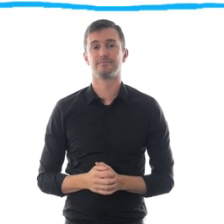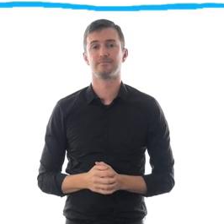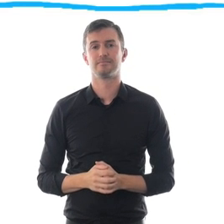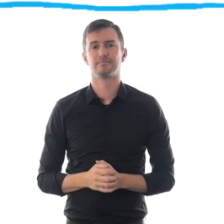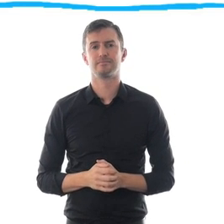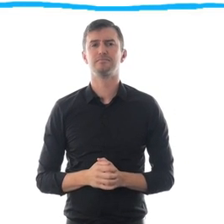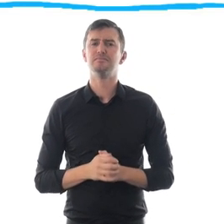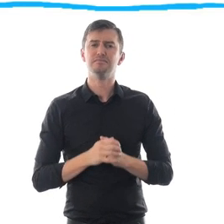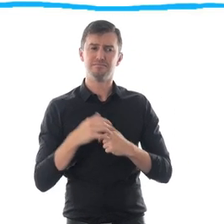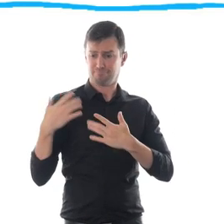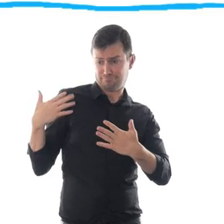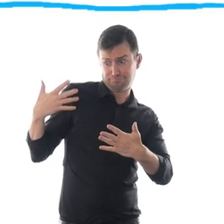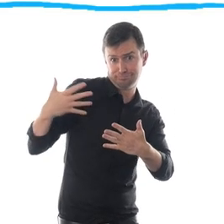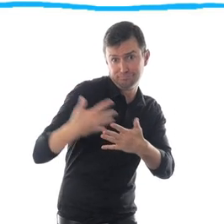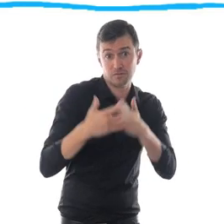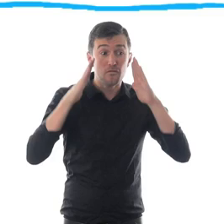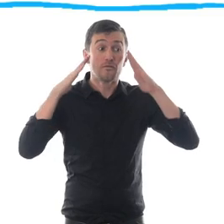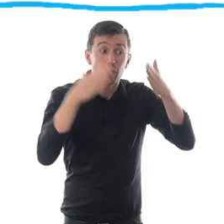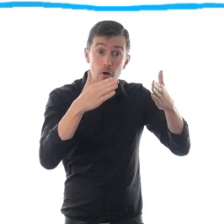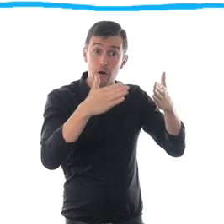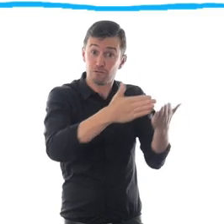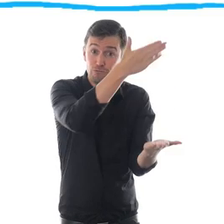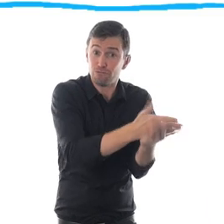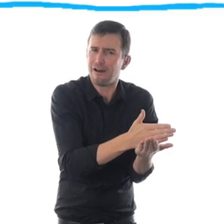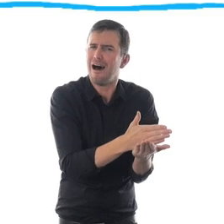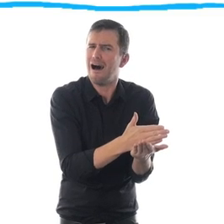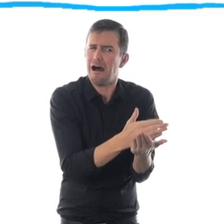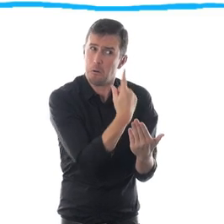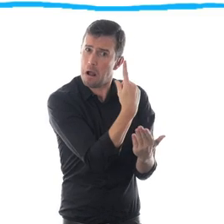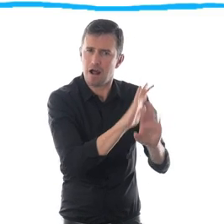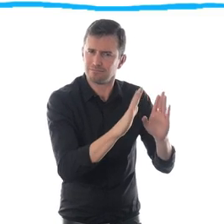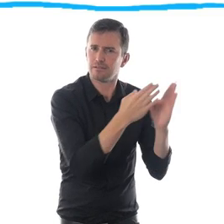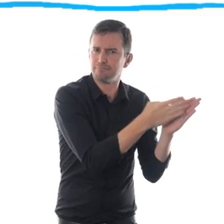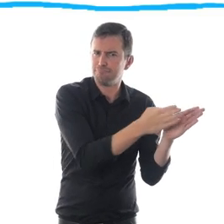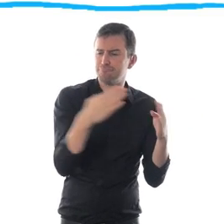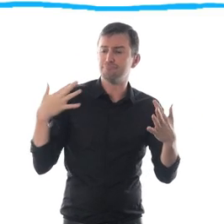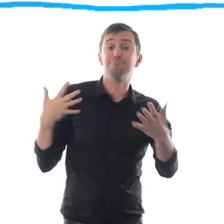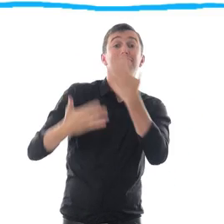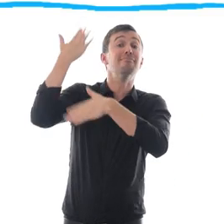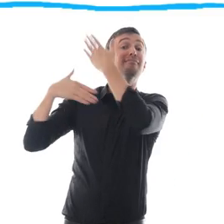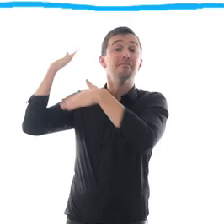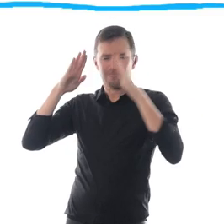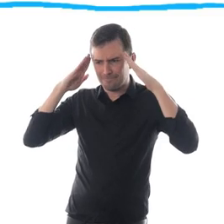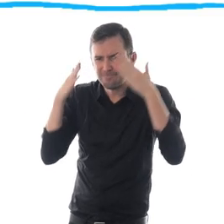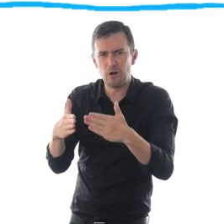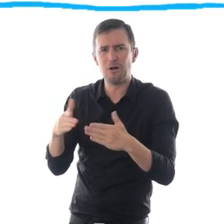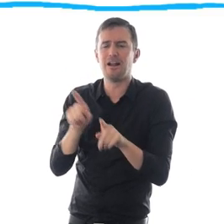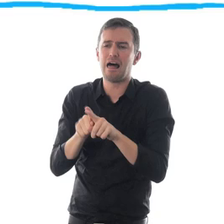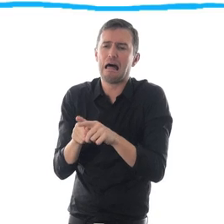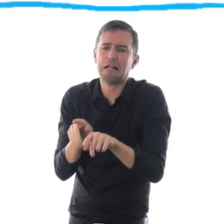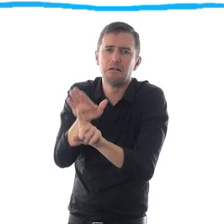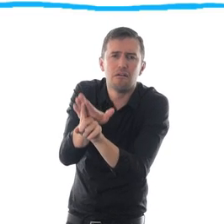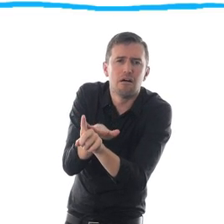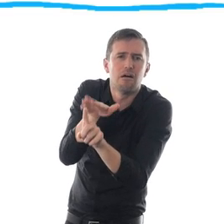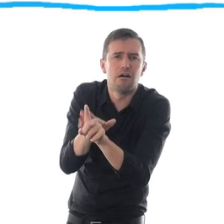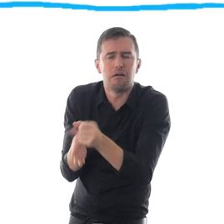The focus hasn't always been on rights. Traditionally, a charity approach to disability considered people with disabilities